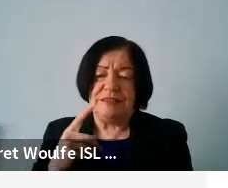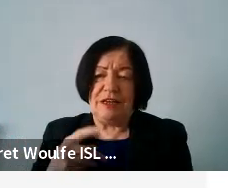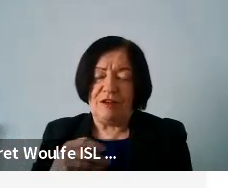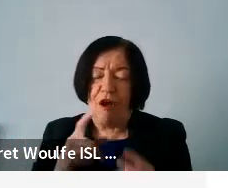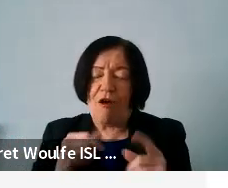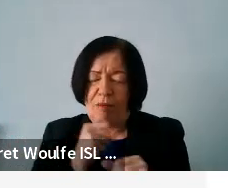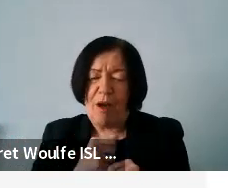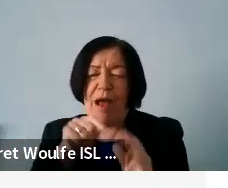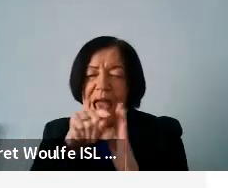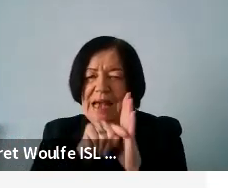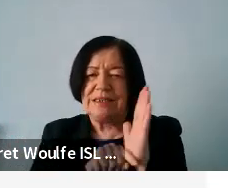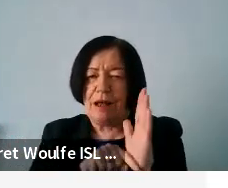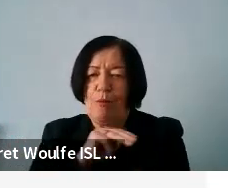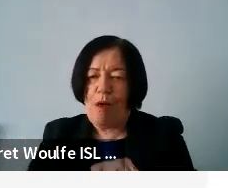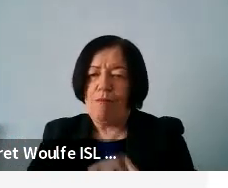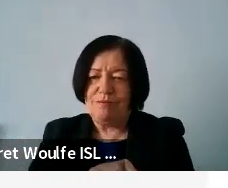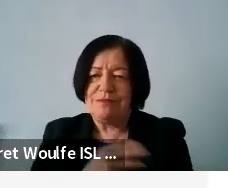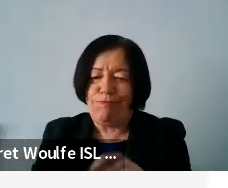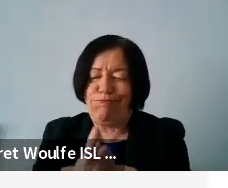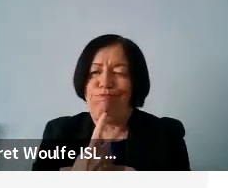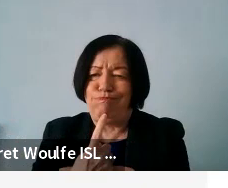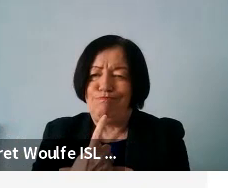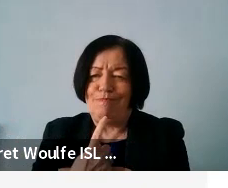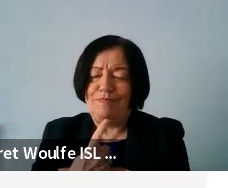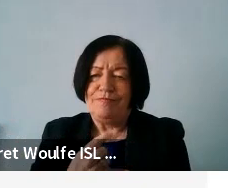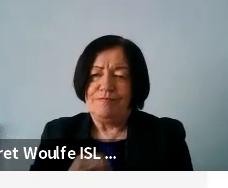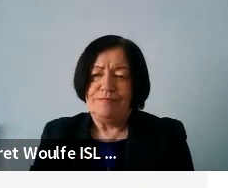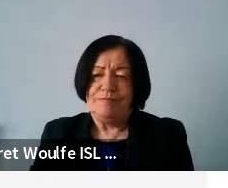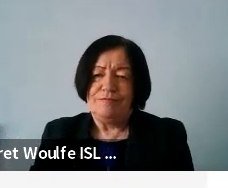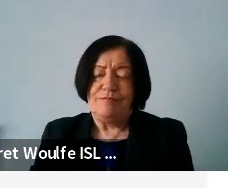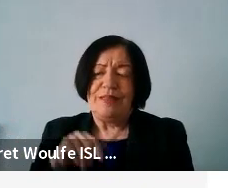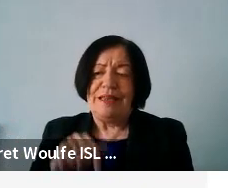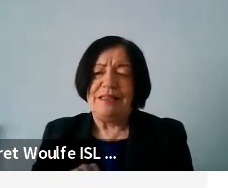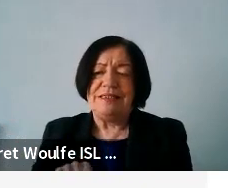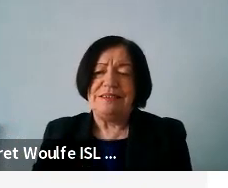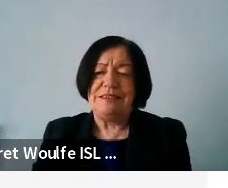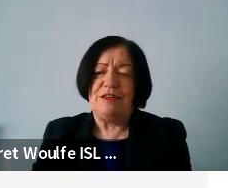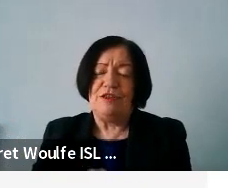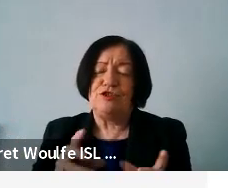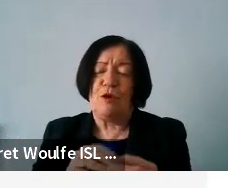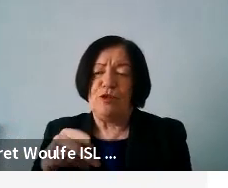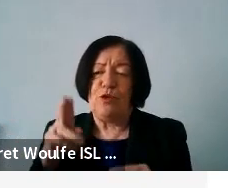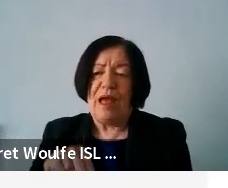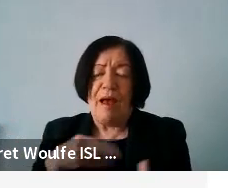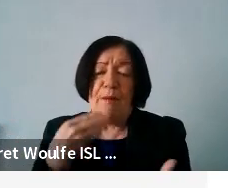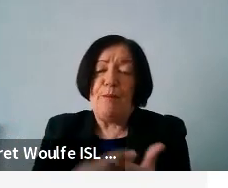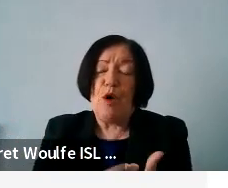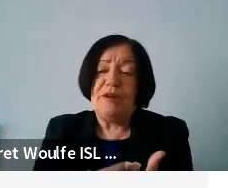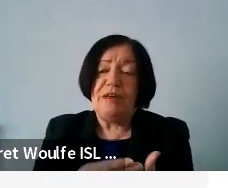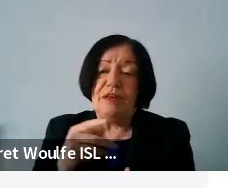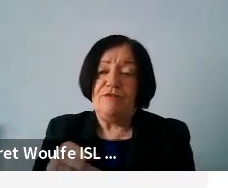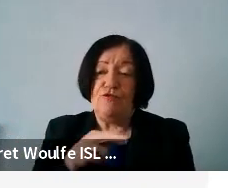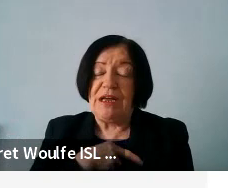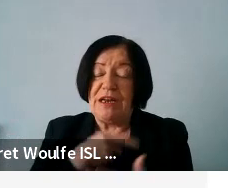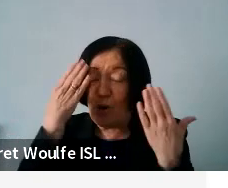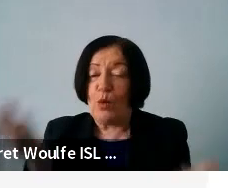dilemmas here. So this is also something you can put if you really